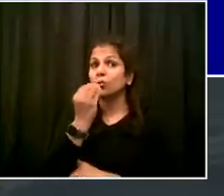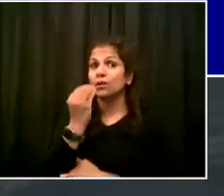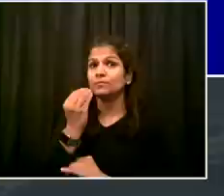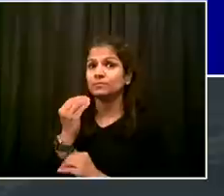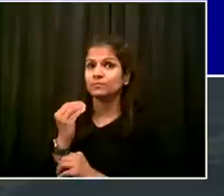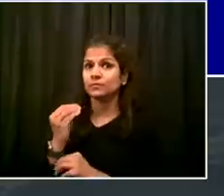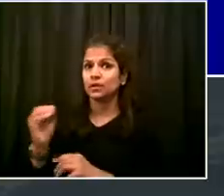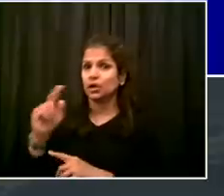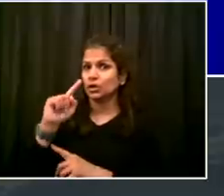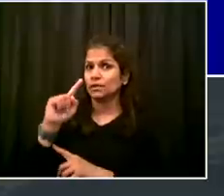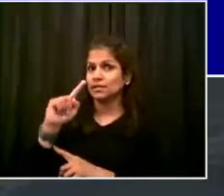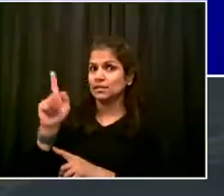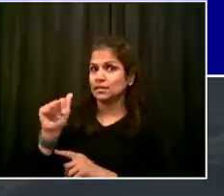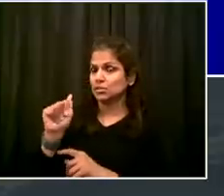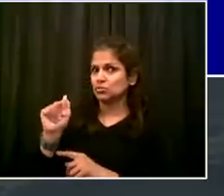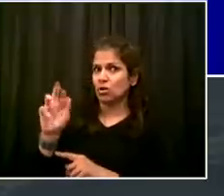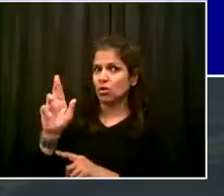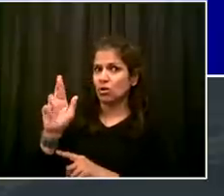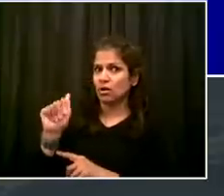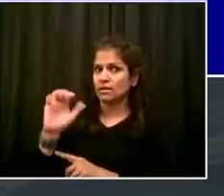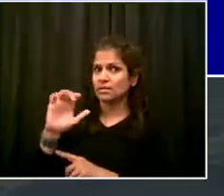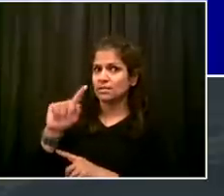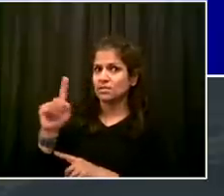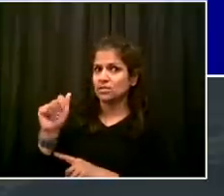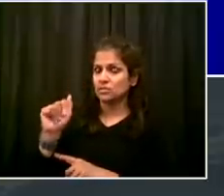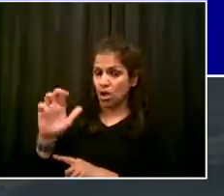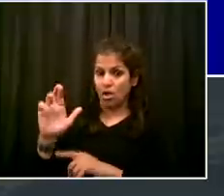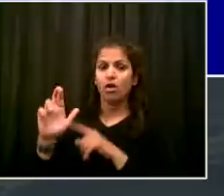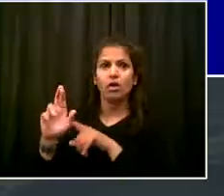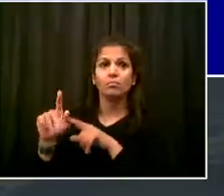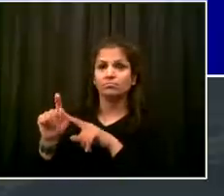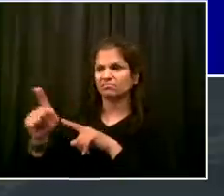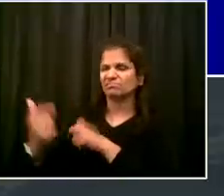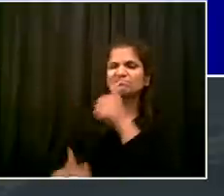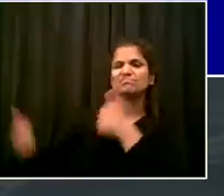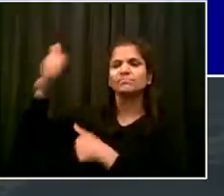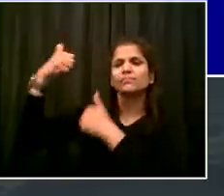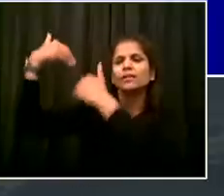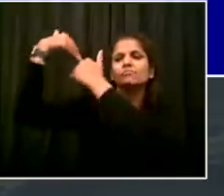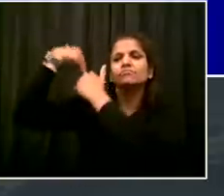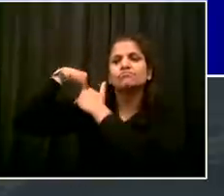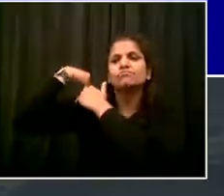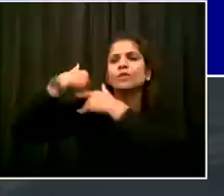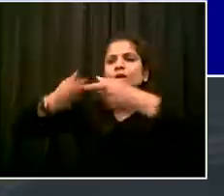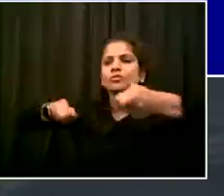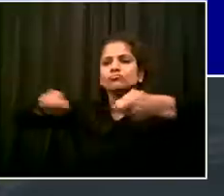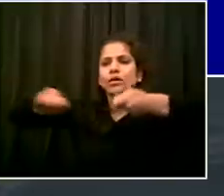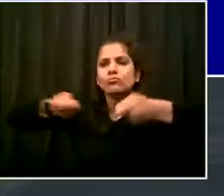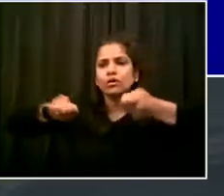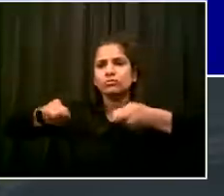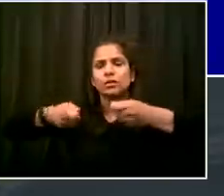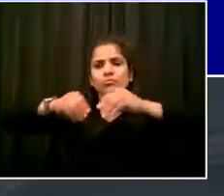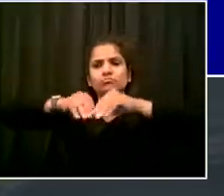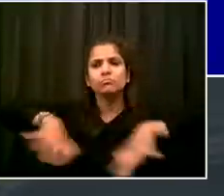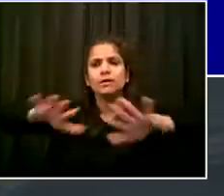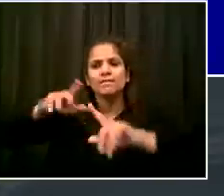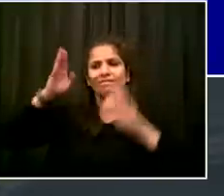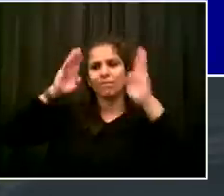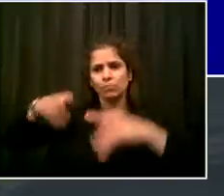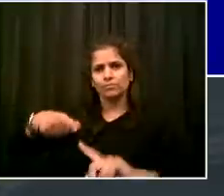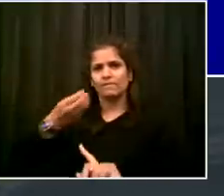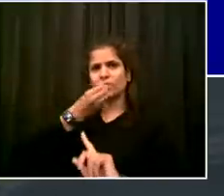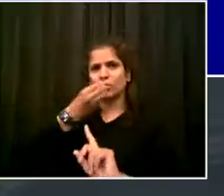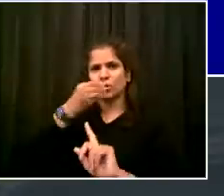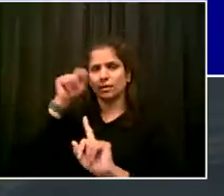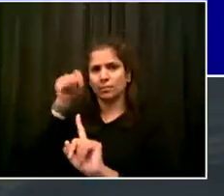we have distributed, the city of New York has distributed 32 million meals to New Yorkers who